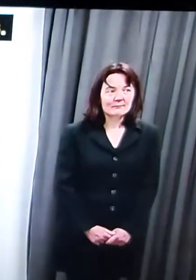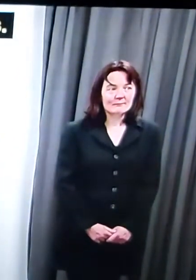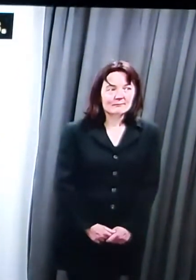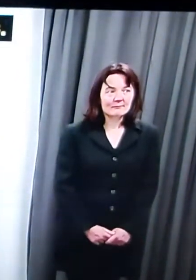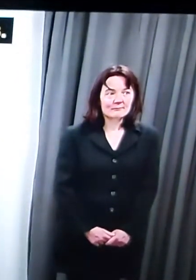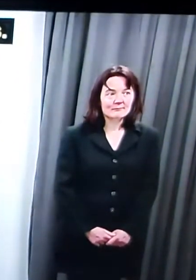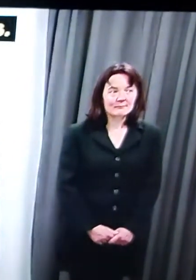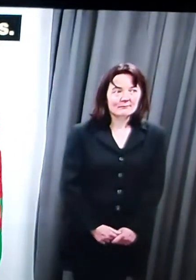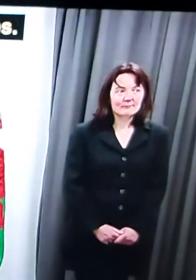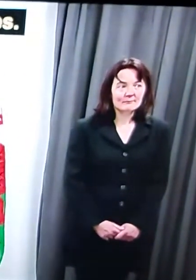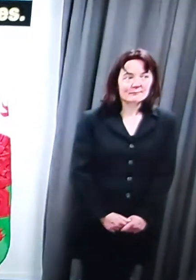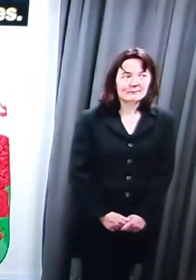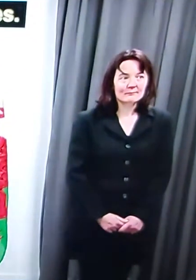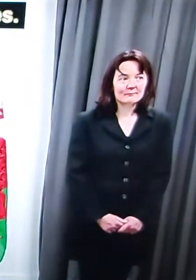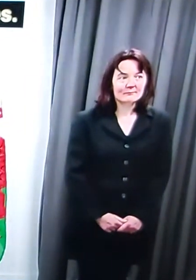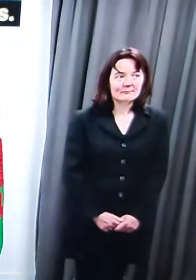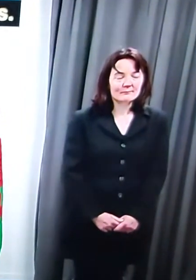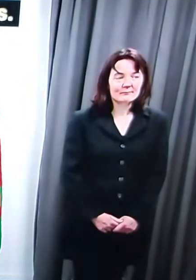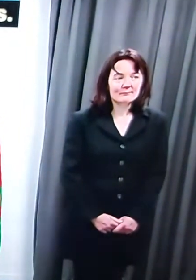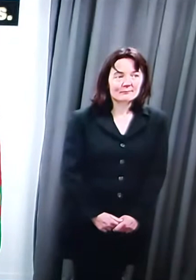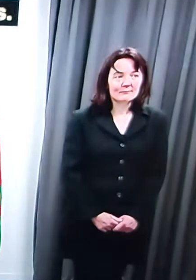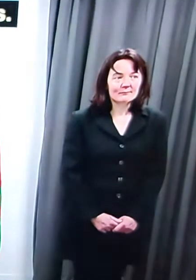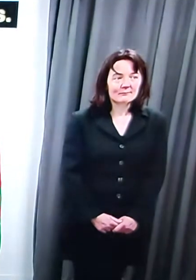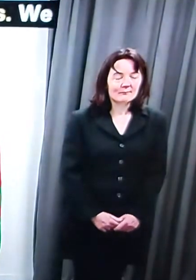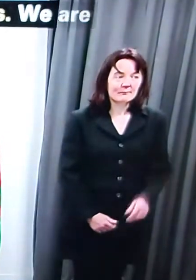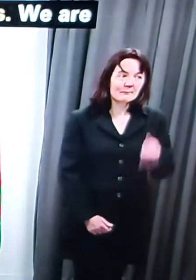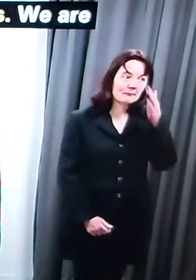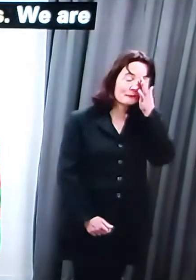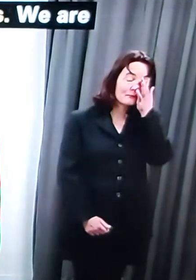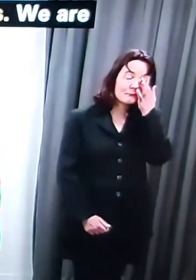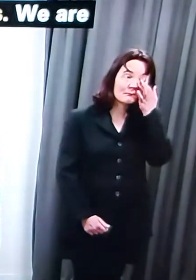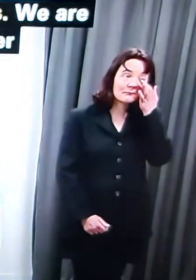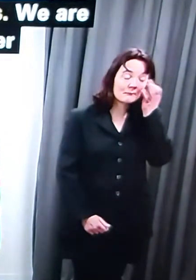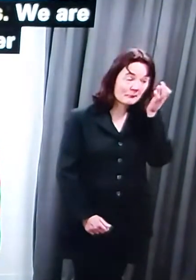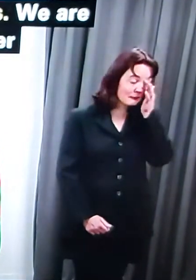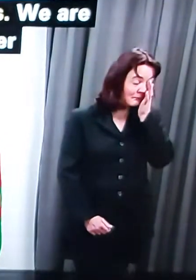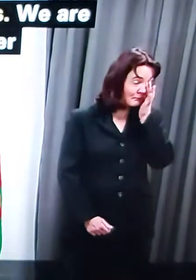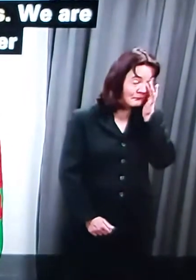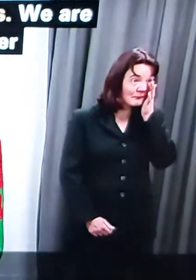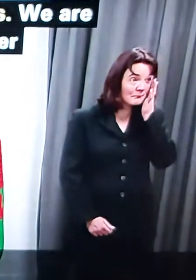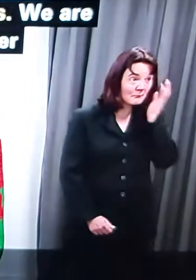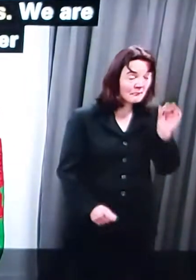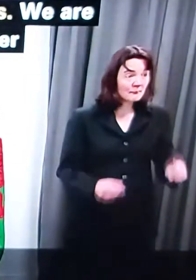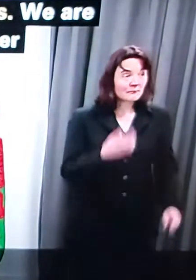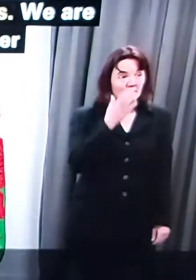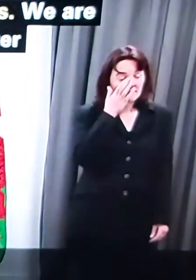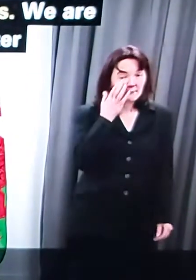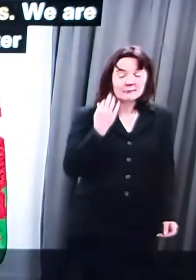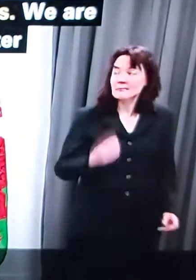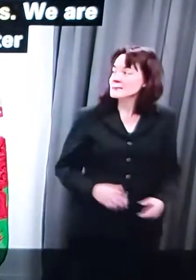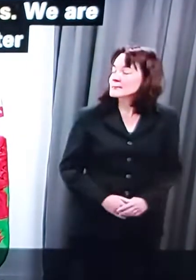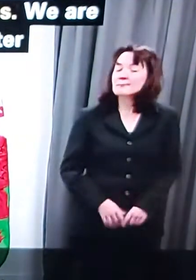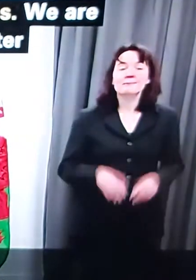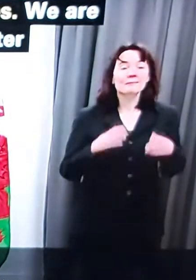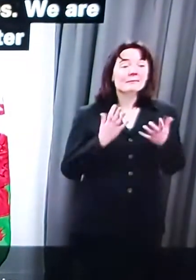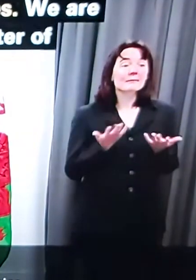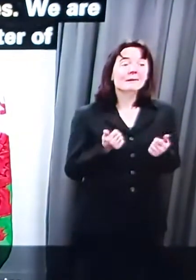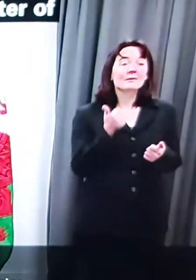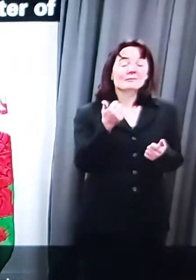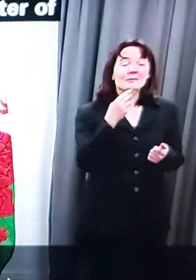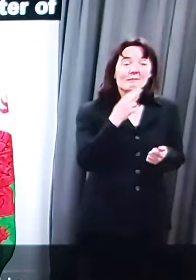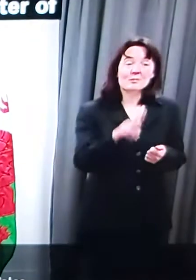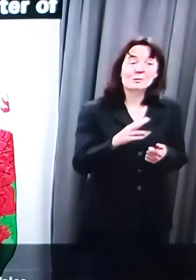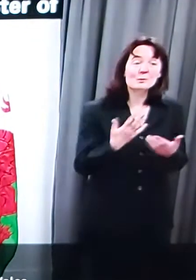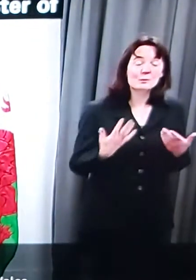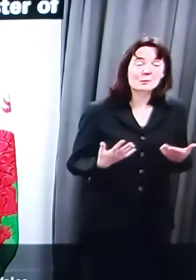expecting the Prime Minister of Wales, Mark Drakeford, I beg your pardon, to hold a news conference